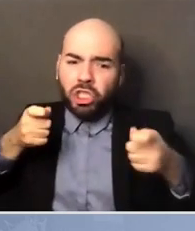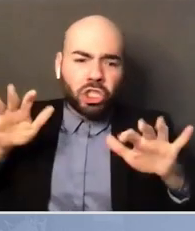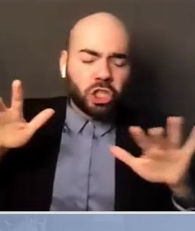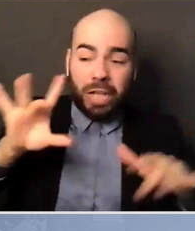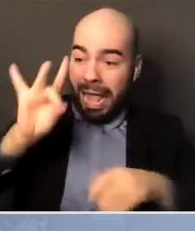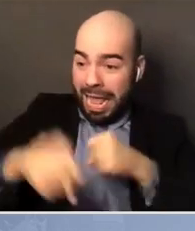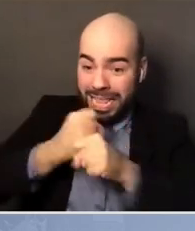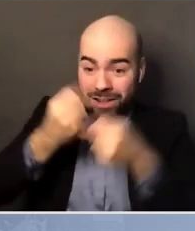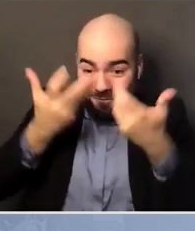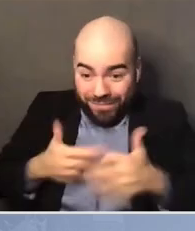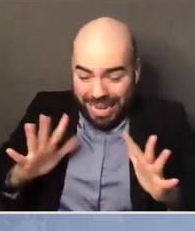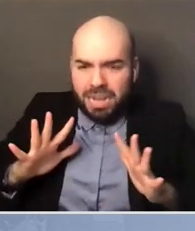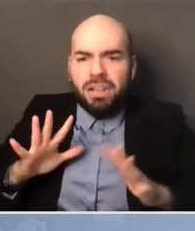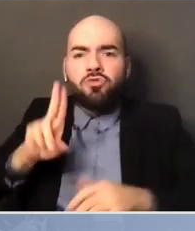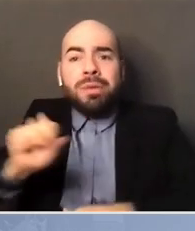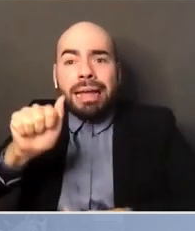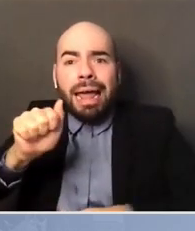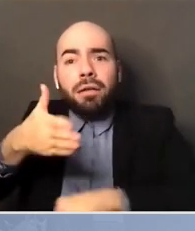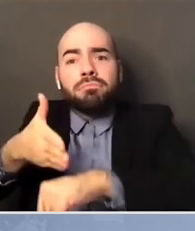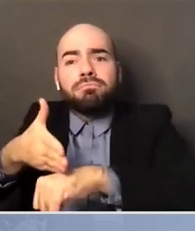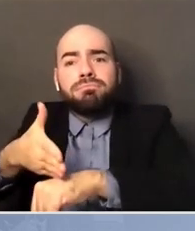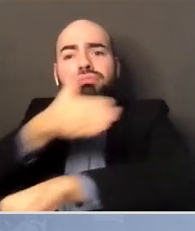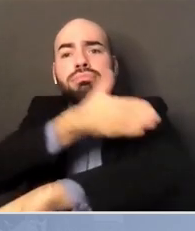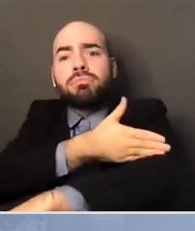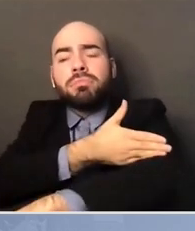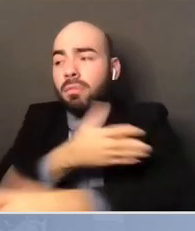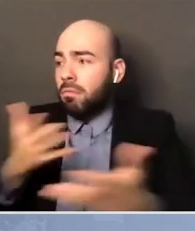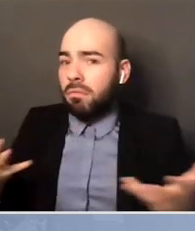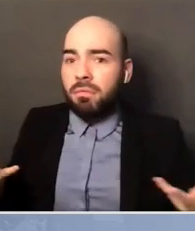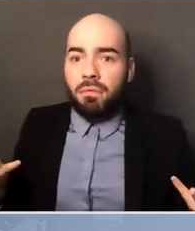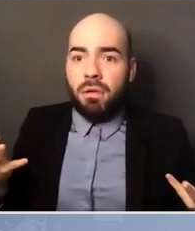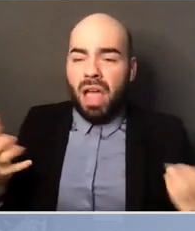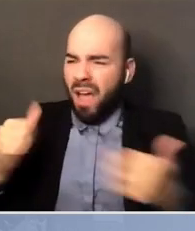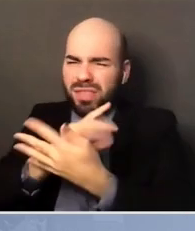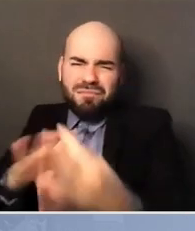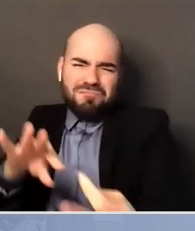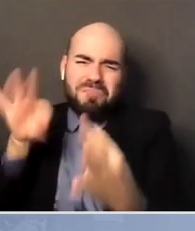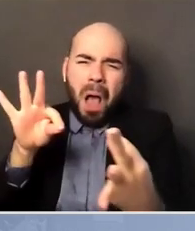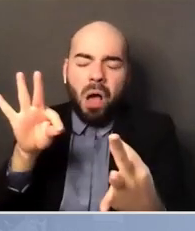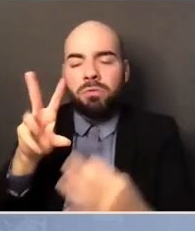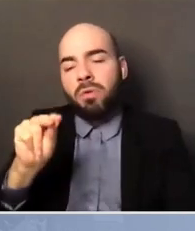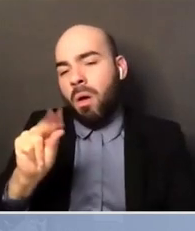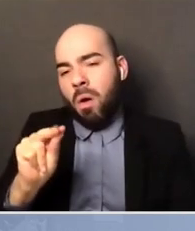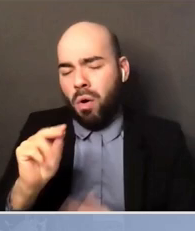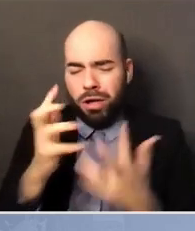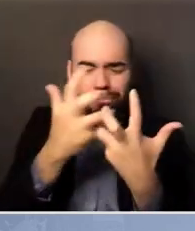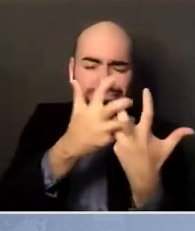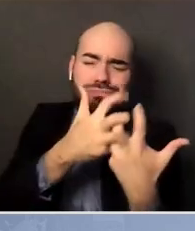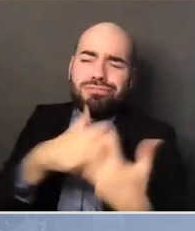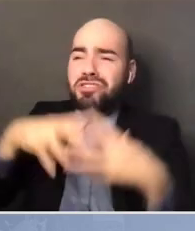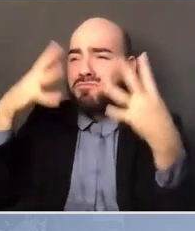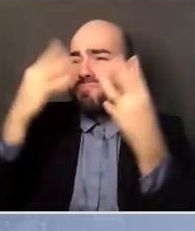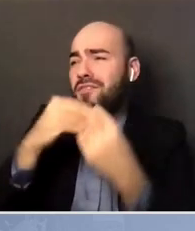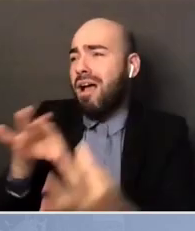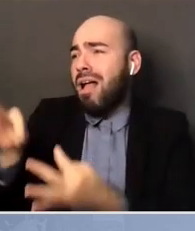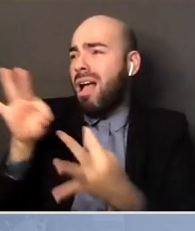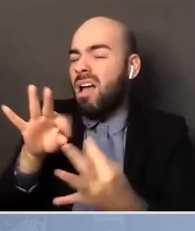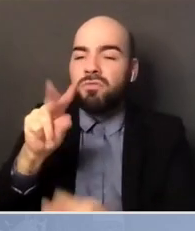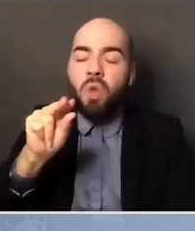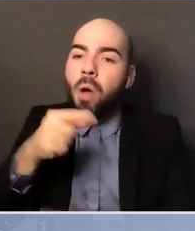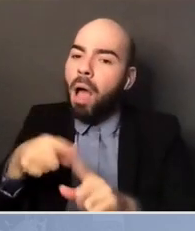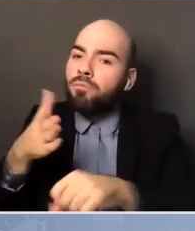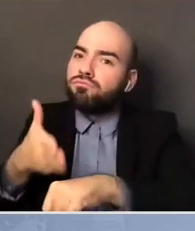So, yeah, voting worked. It didn't make everything perfect, but we solved a whole lot of problems.